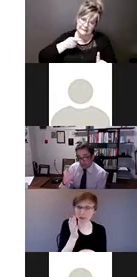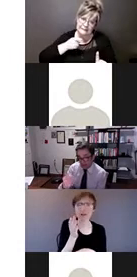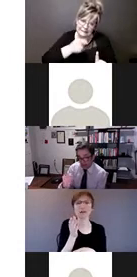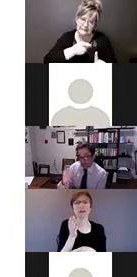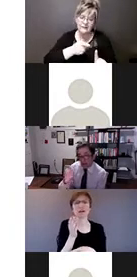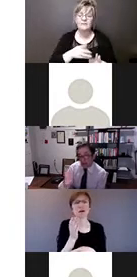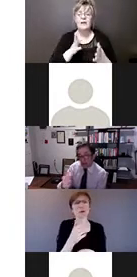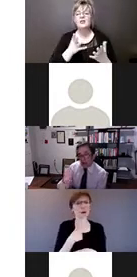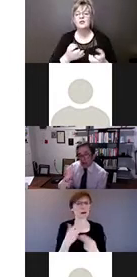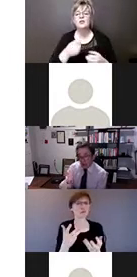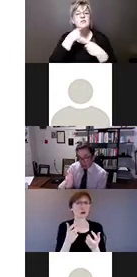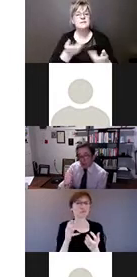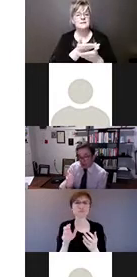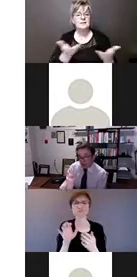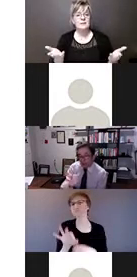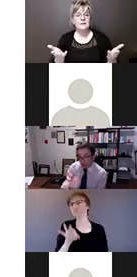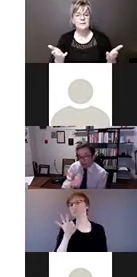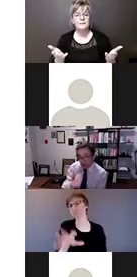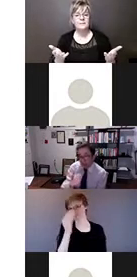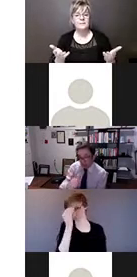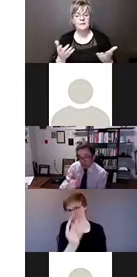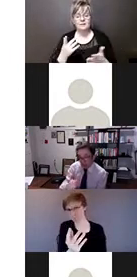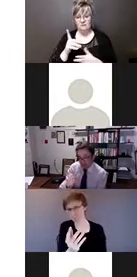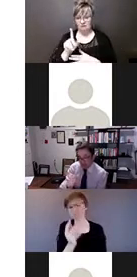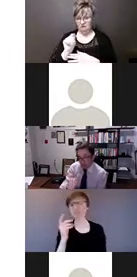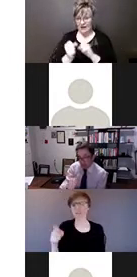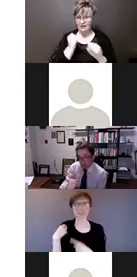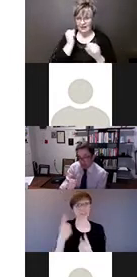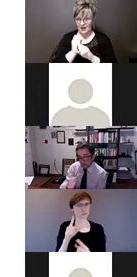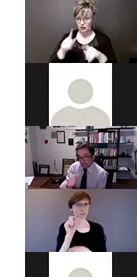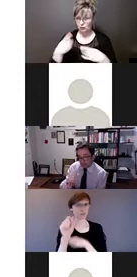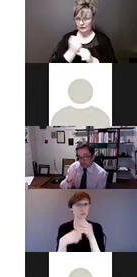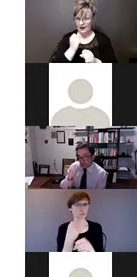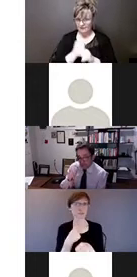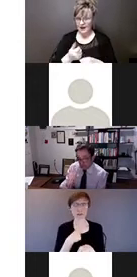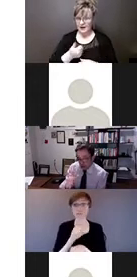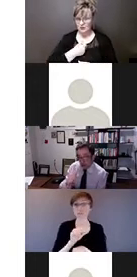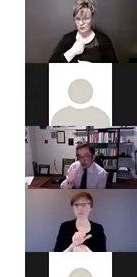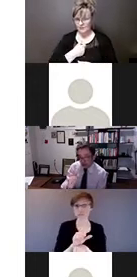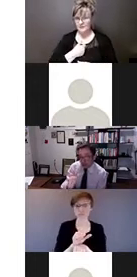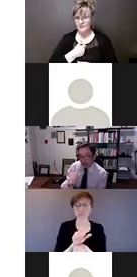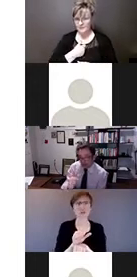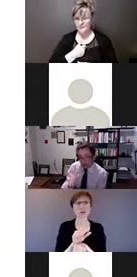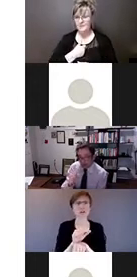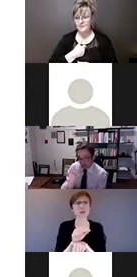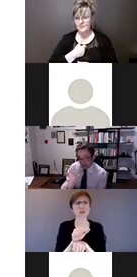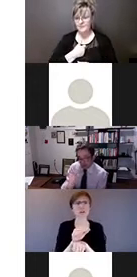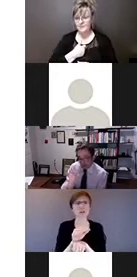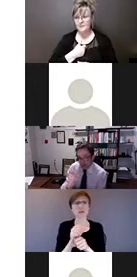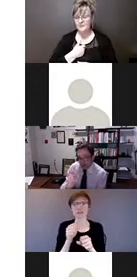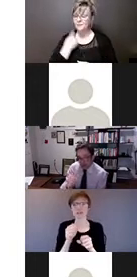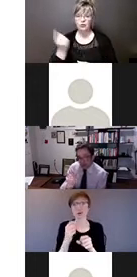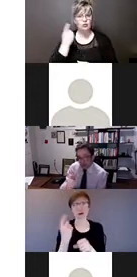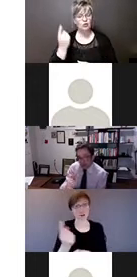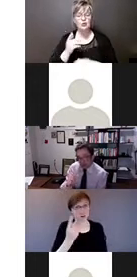folks, is that for the 20 years that I've been doing this work, it's always been the civil society